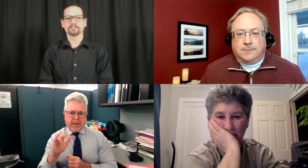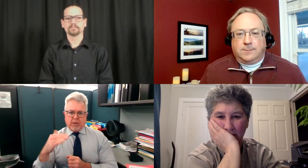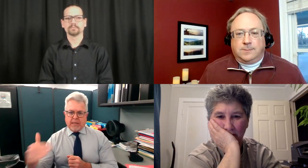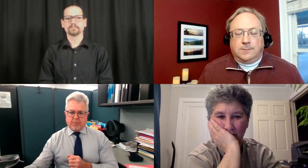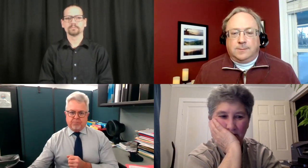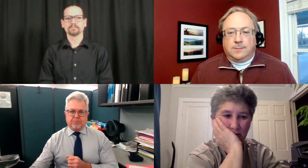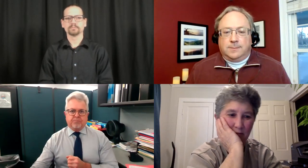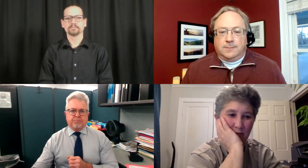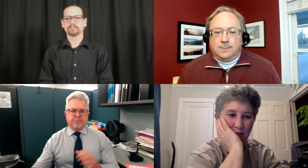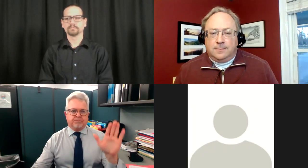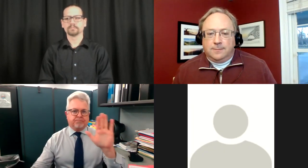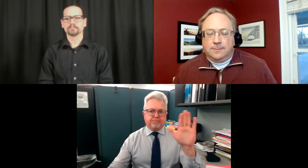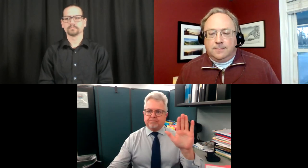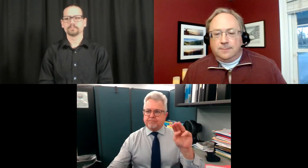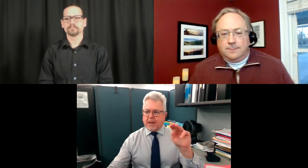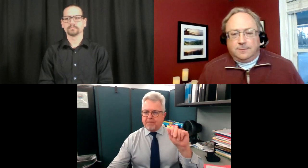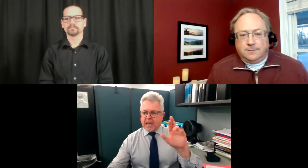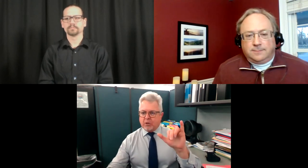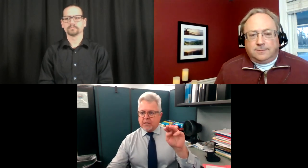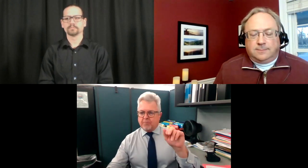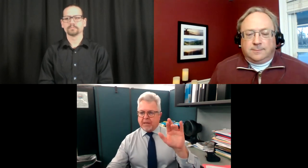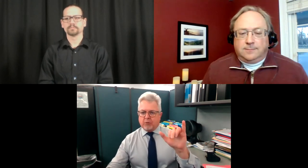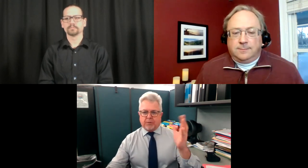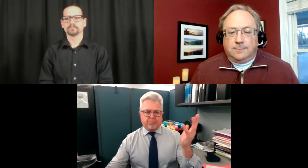video. I don't see Mary.